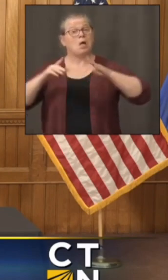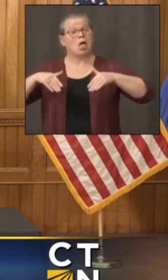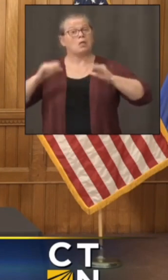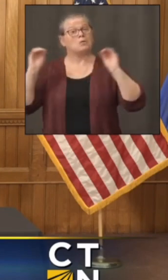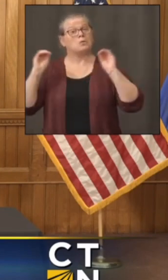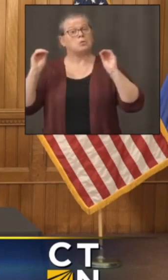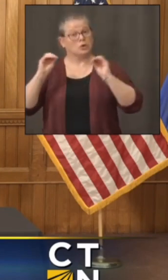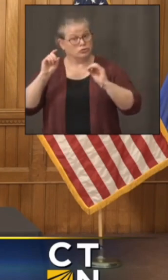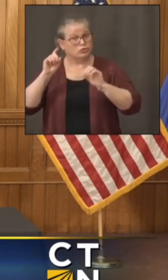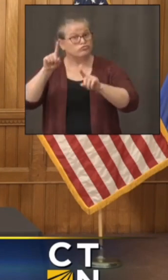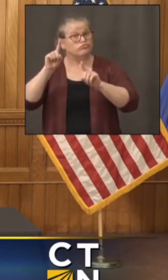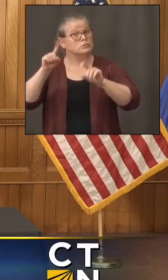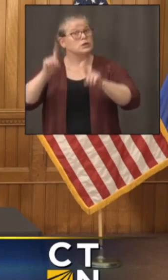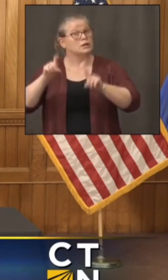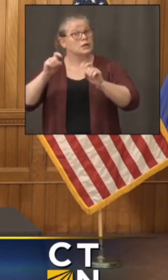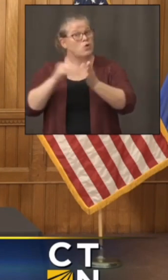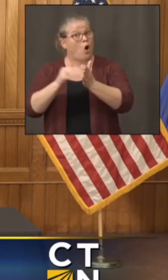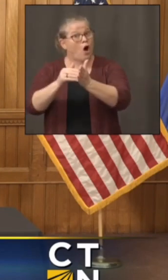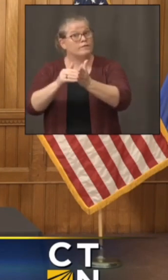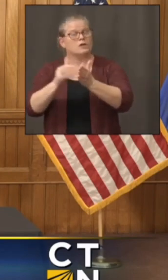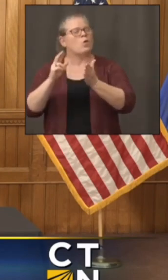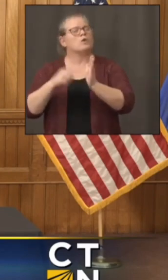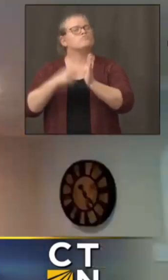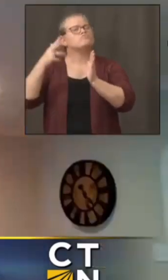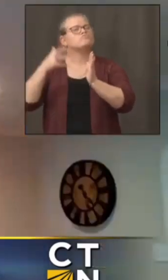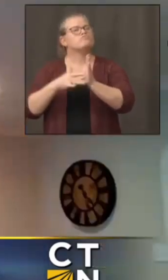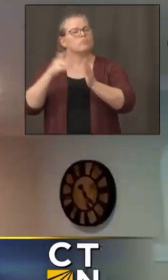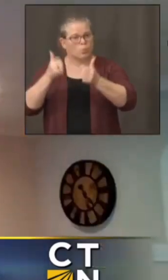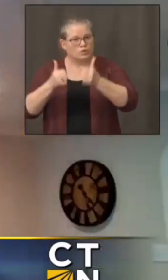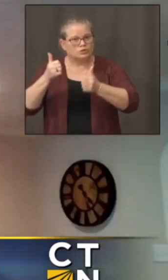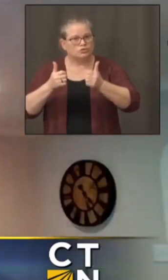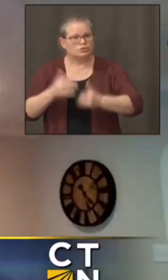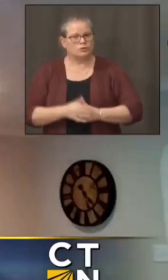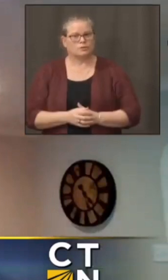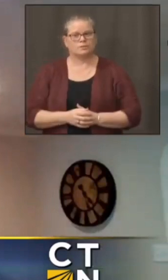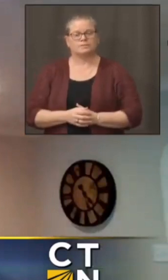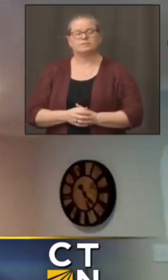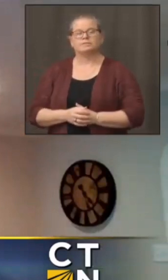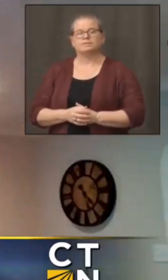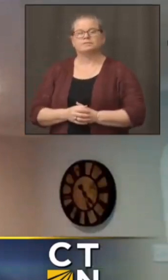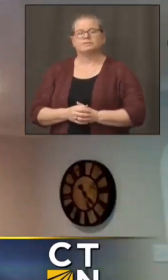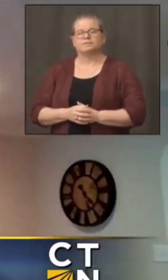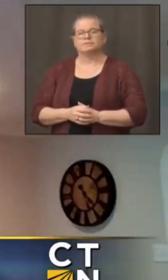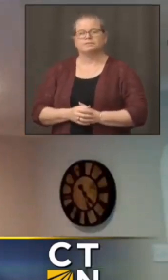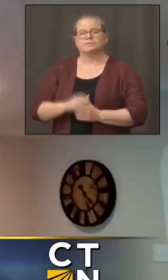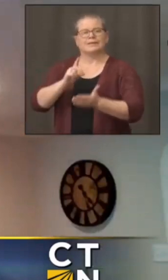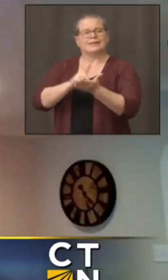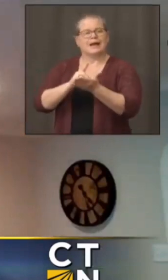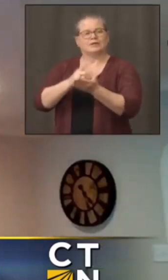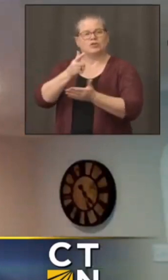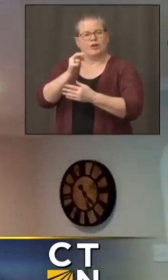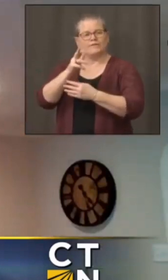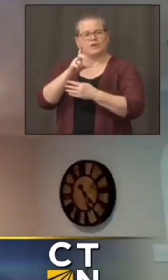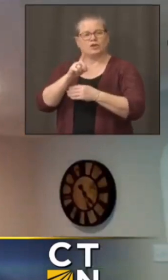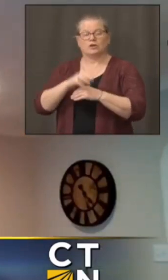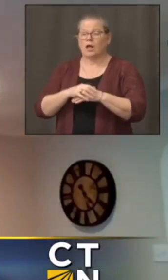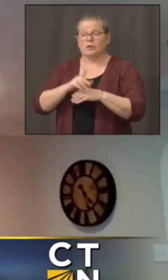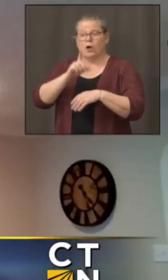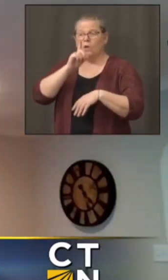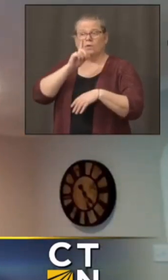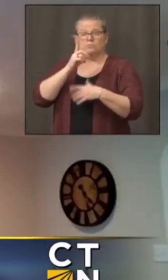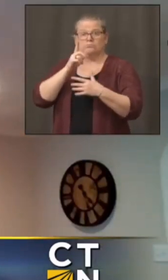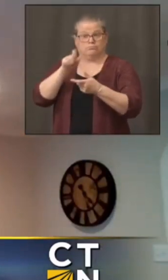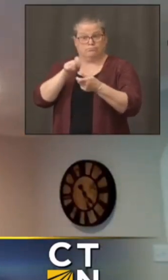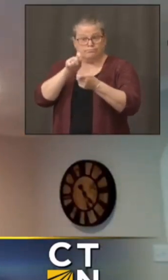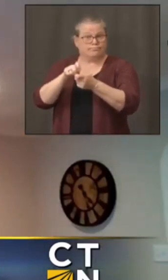uh want that one sure uh well so there's no hard and fast recommendation there certainly if you